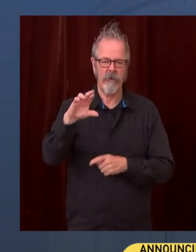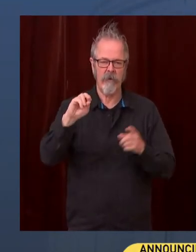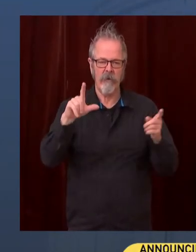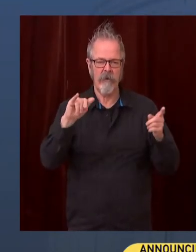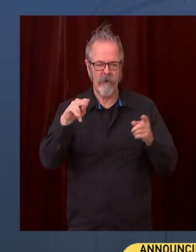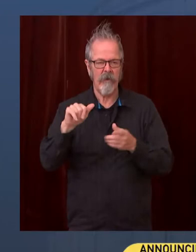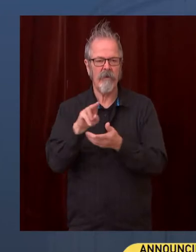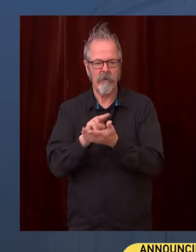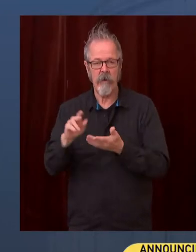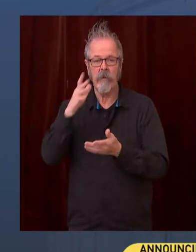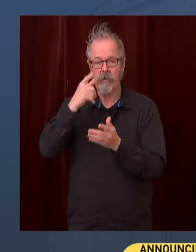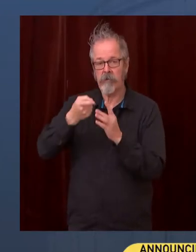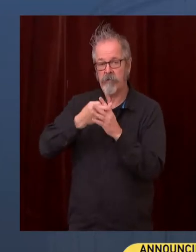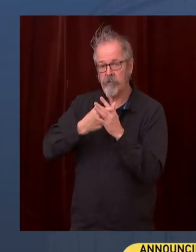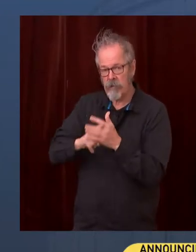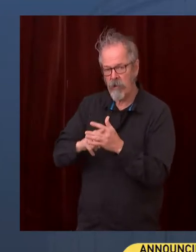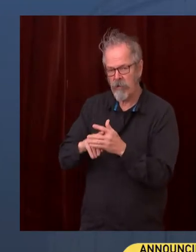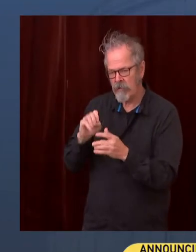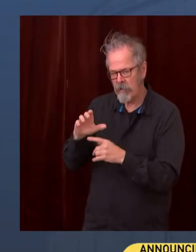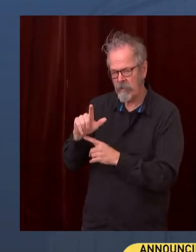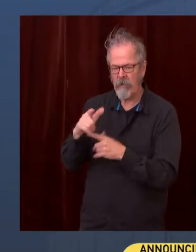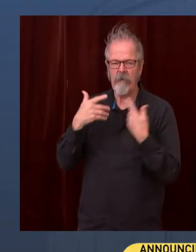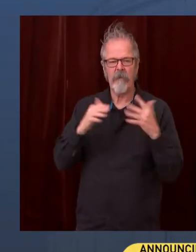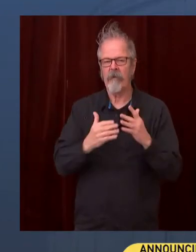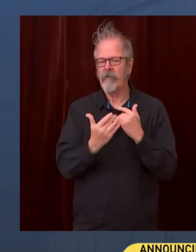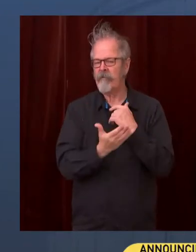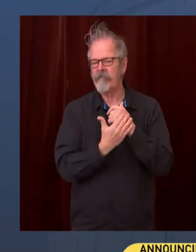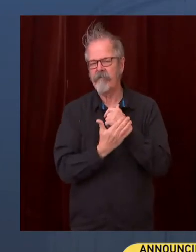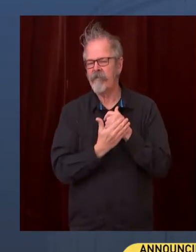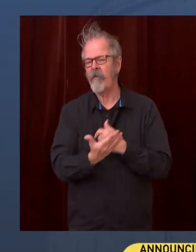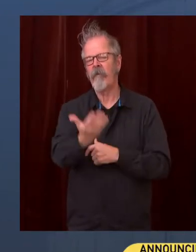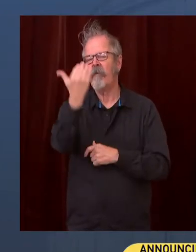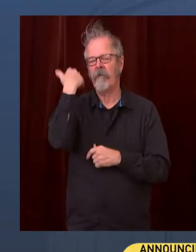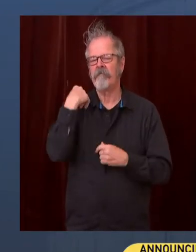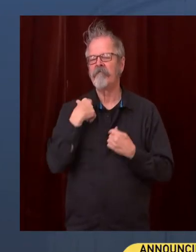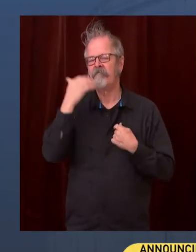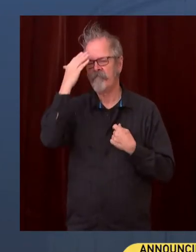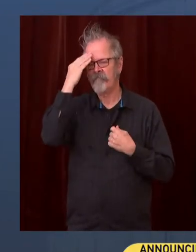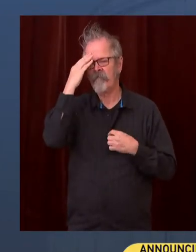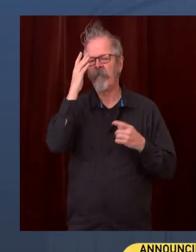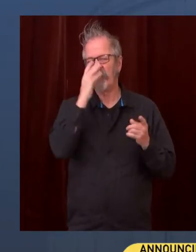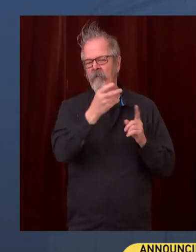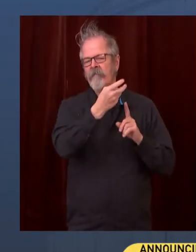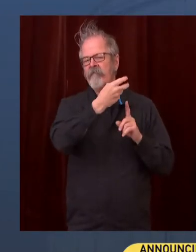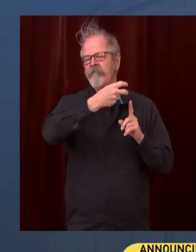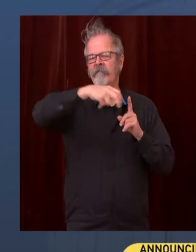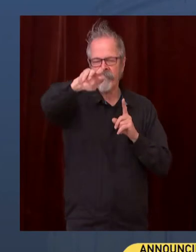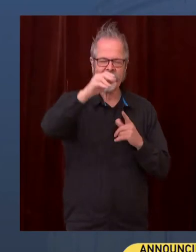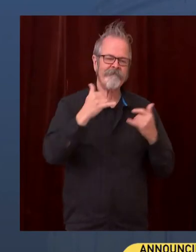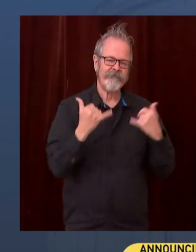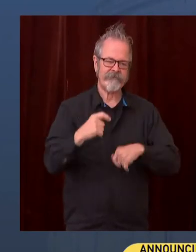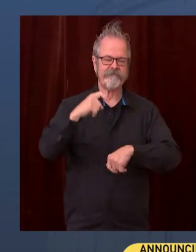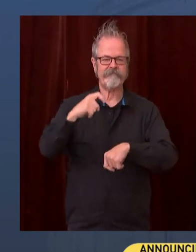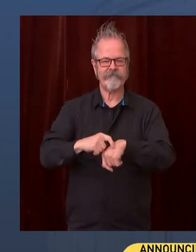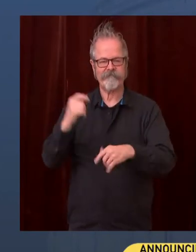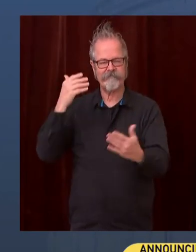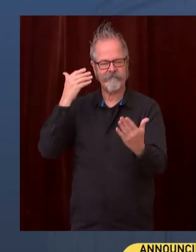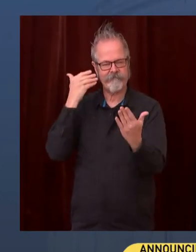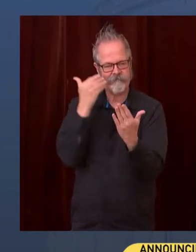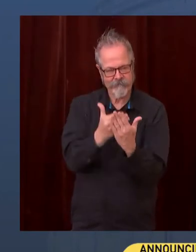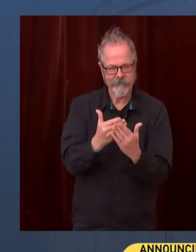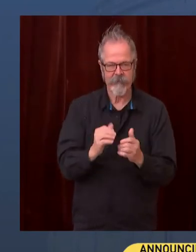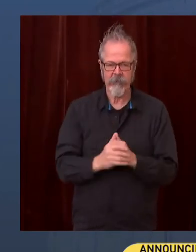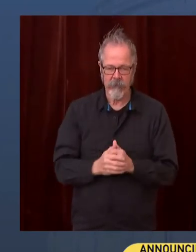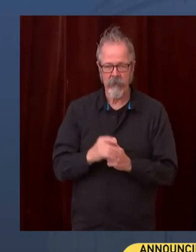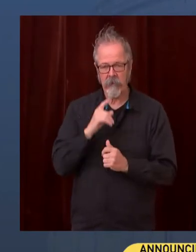his work before COVID as well. He has been such a visionary leader, helping us work with tribal communities, passing the